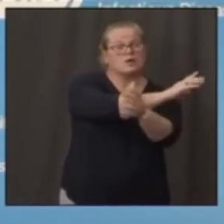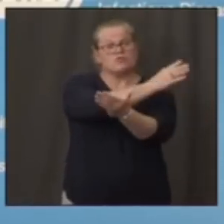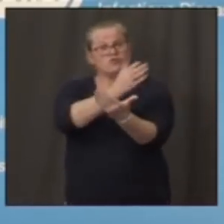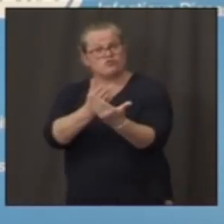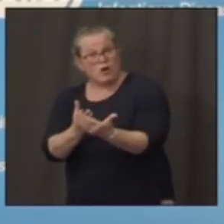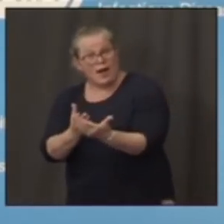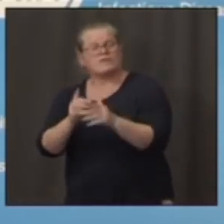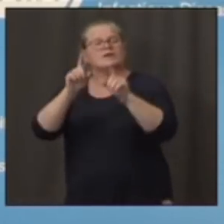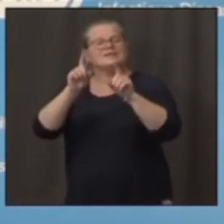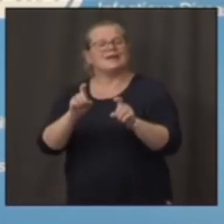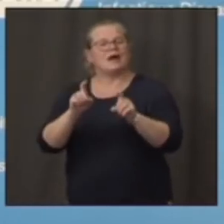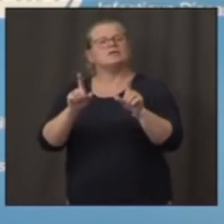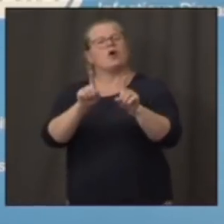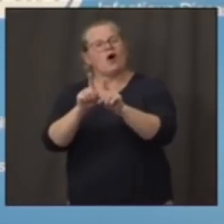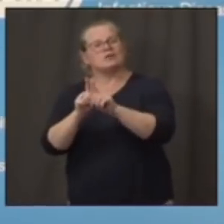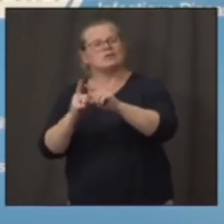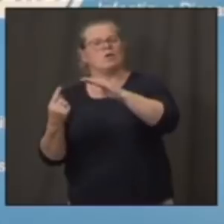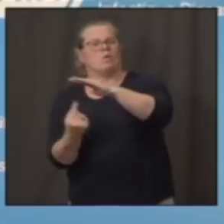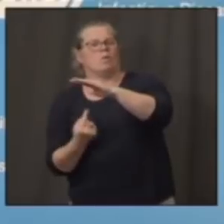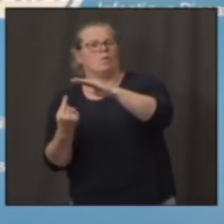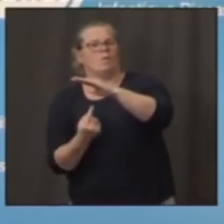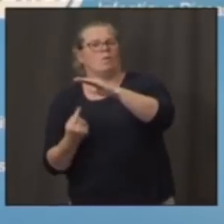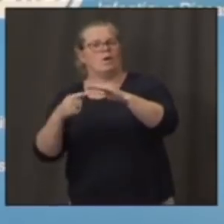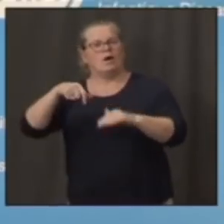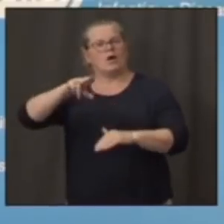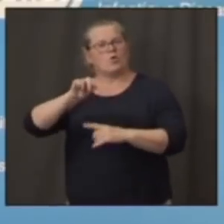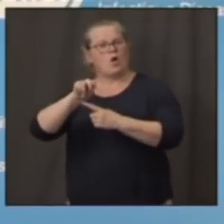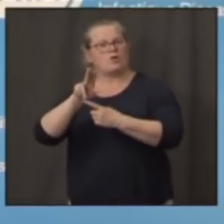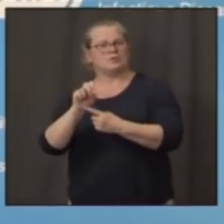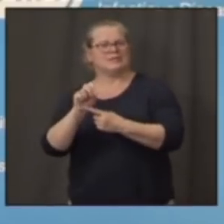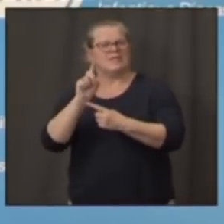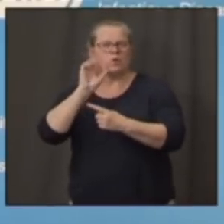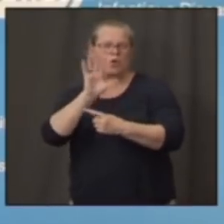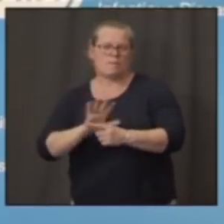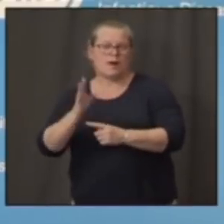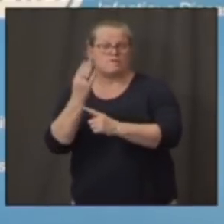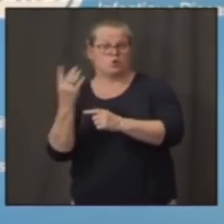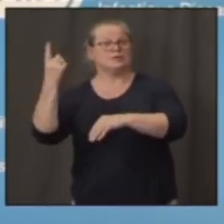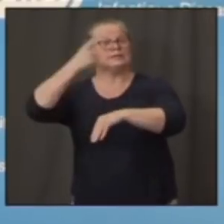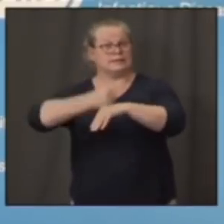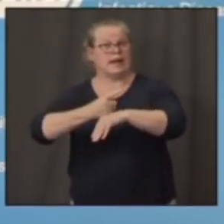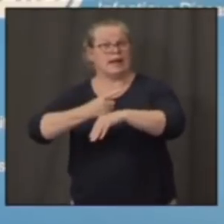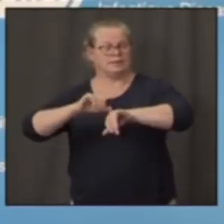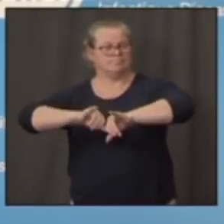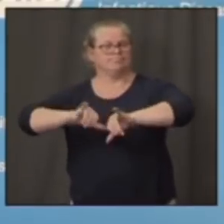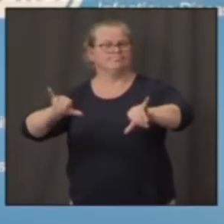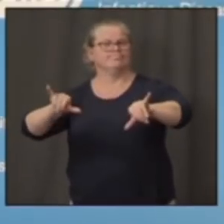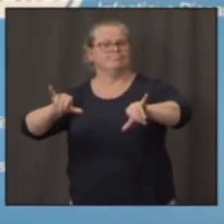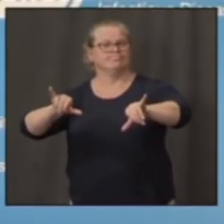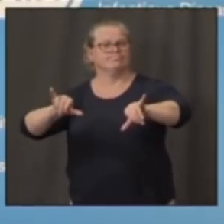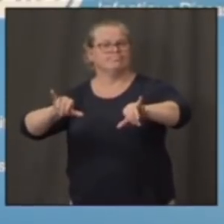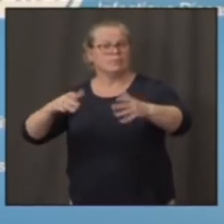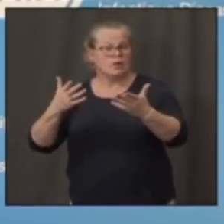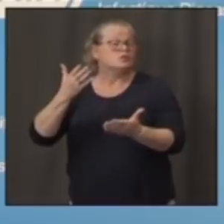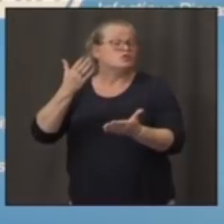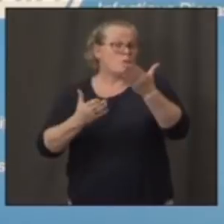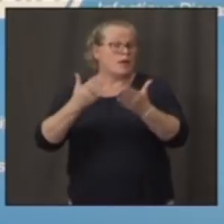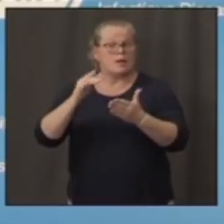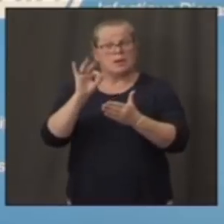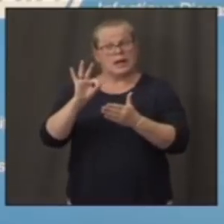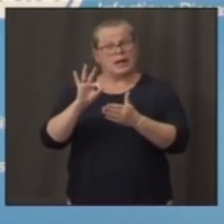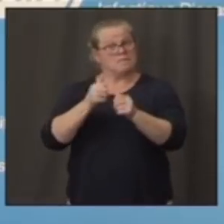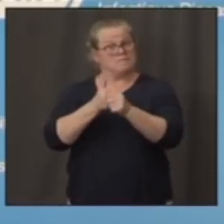time of the quarantine, which, as you know, is about 14 days. So you may have a situation where if done properly,